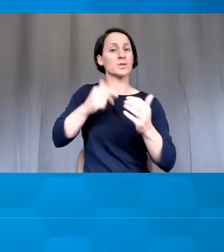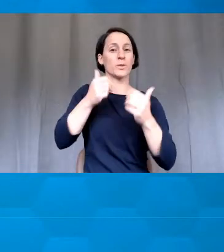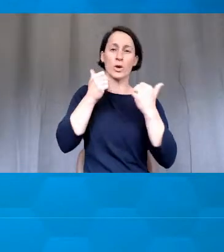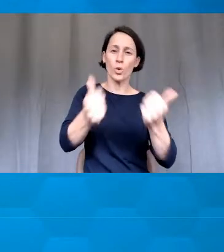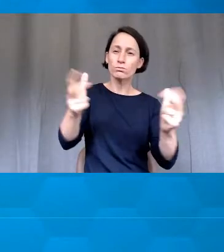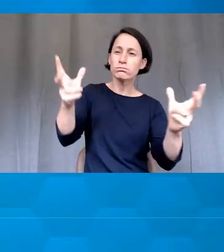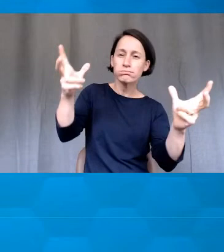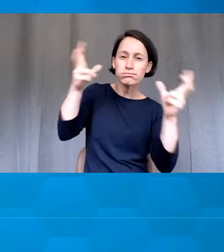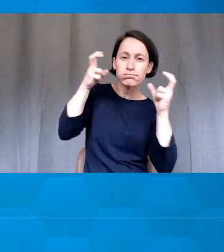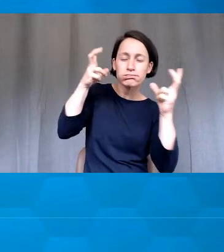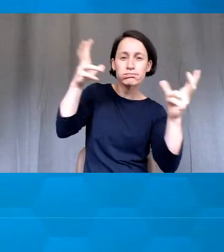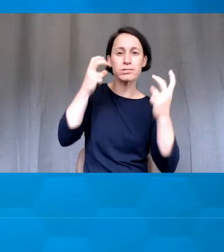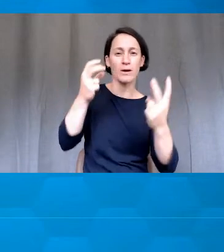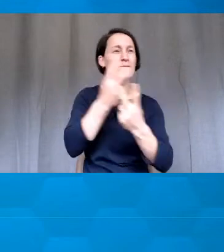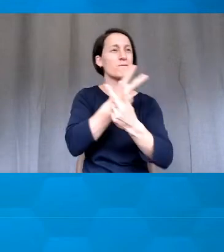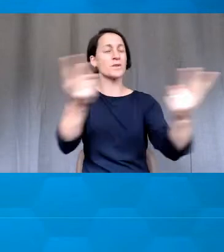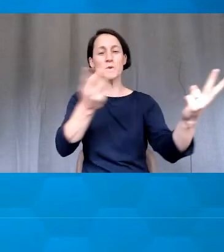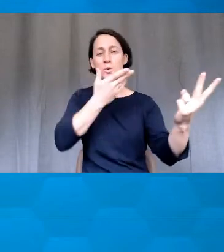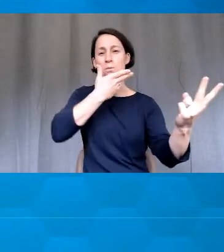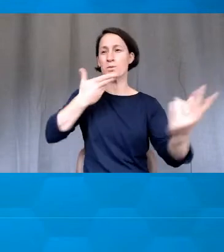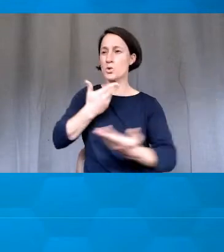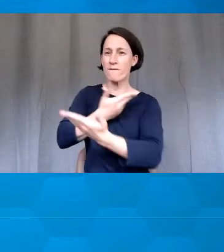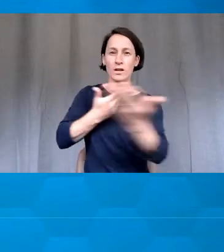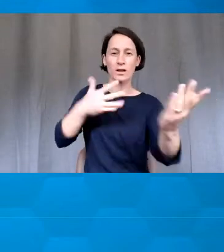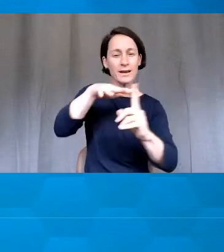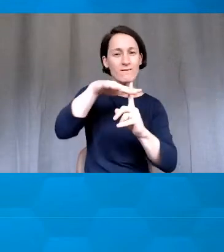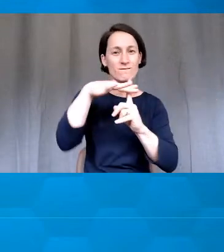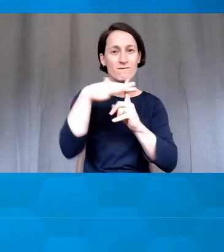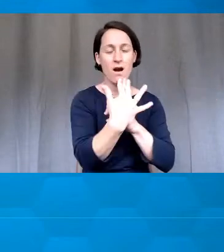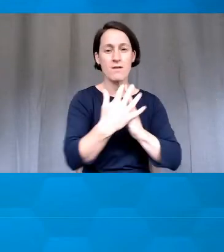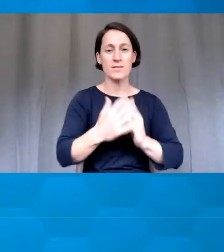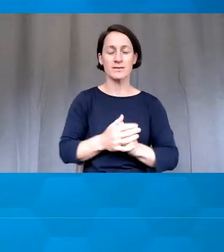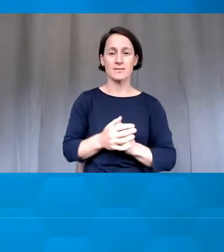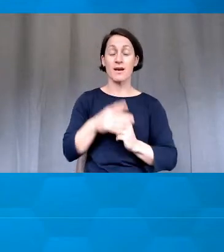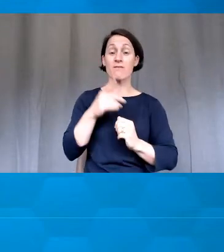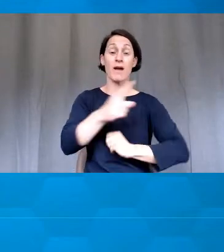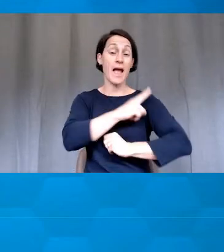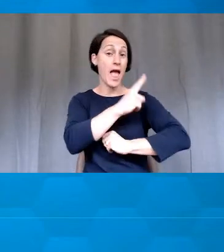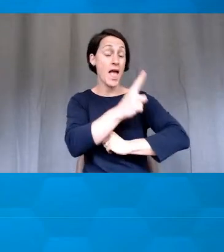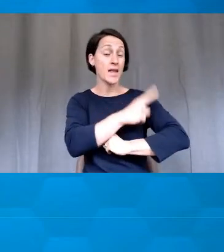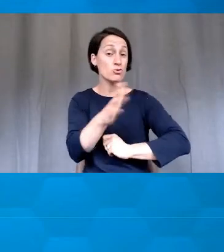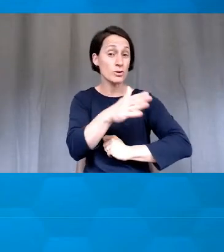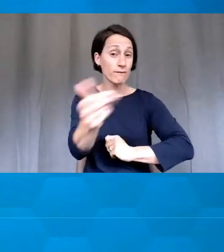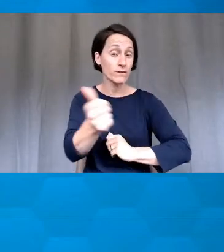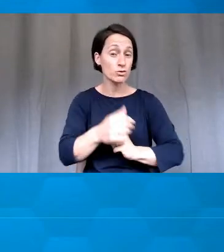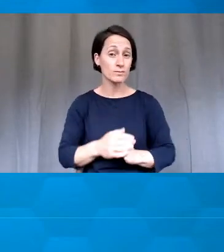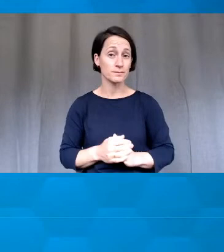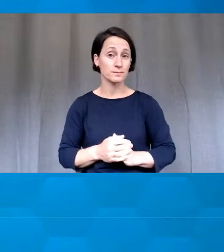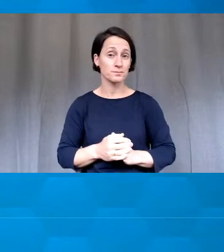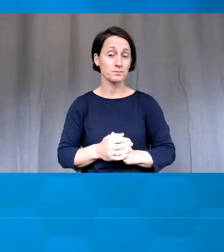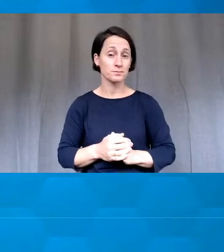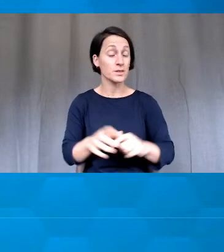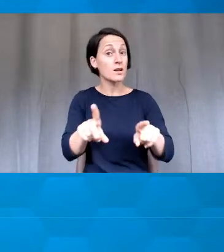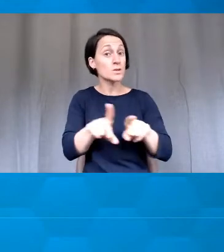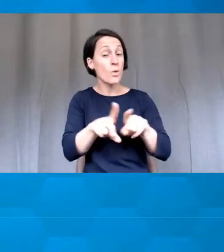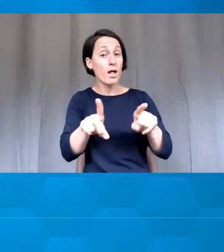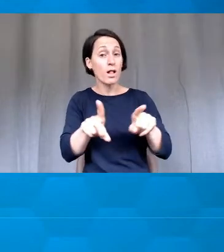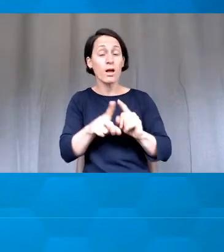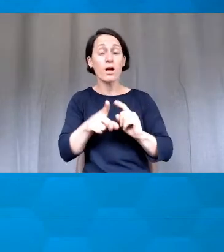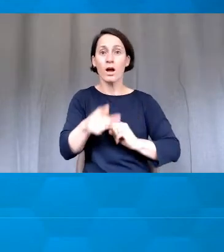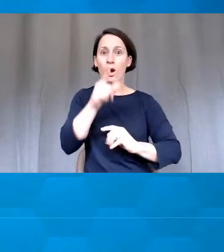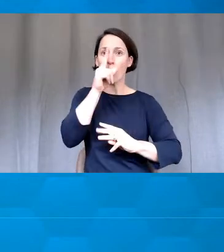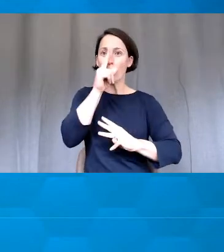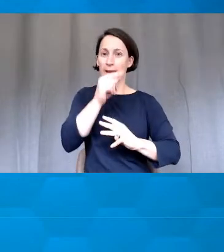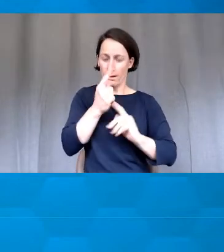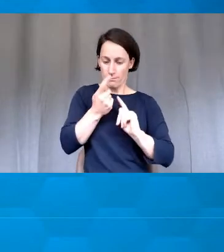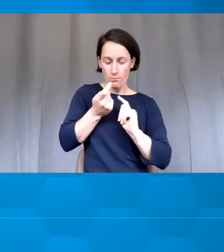beautiful environments that are ergonomic. They're energy efficient. They can also accommodate our unique